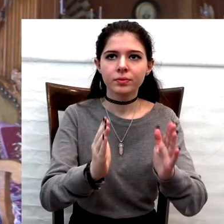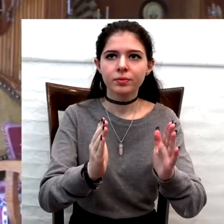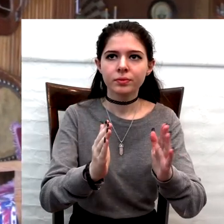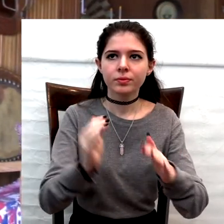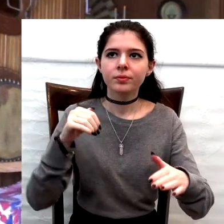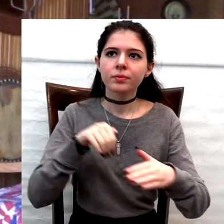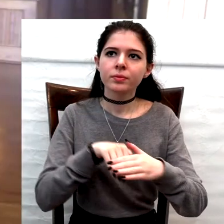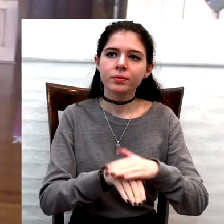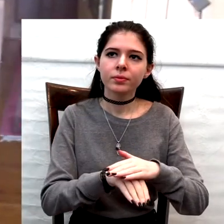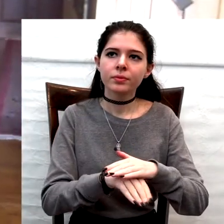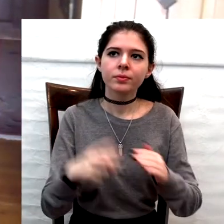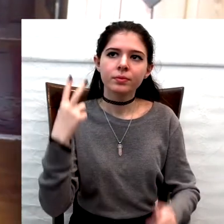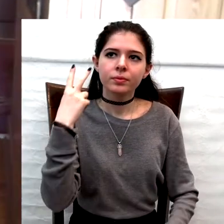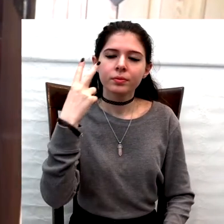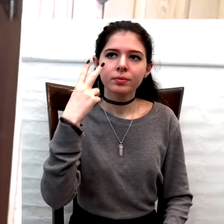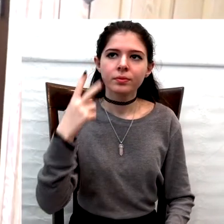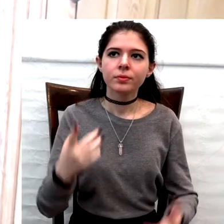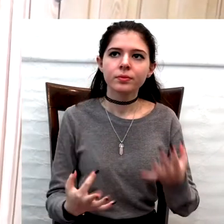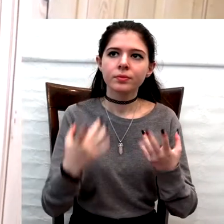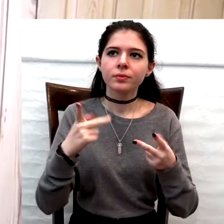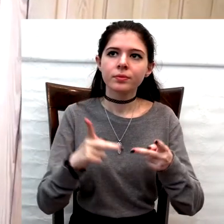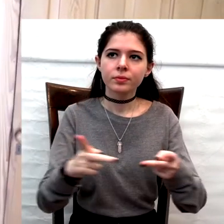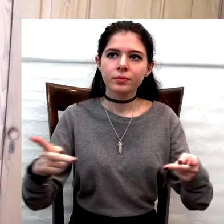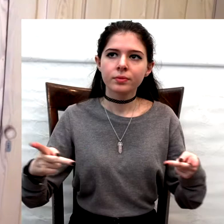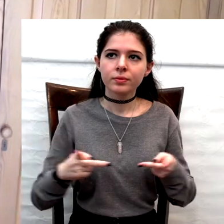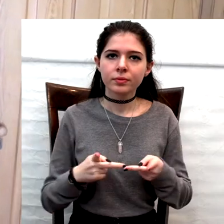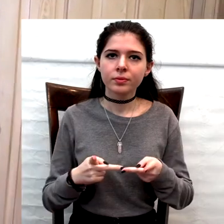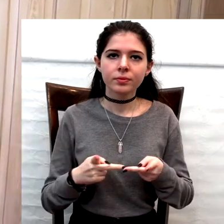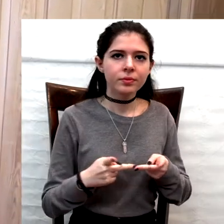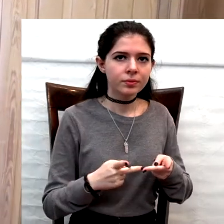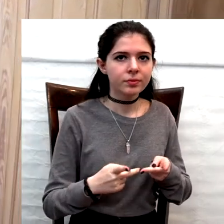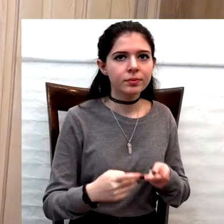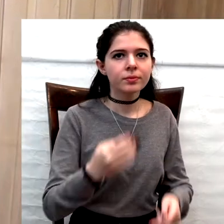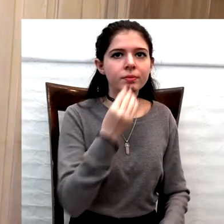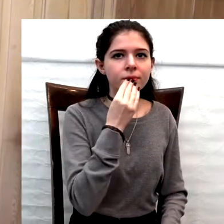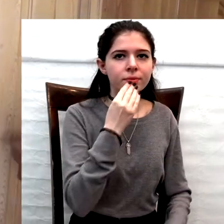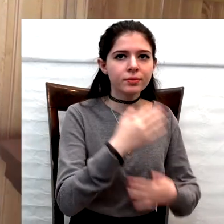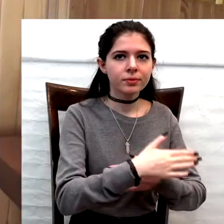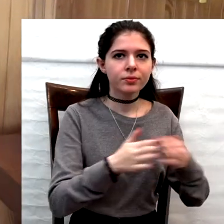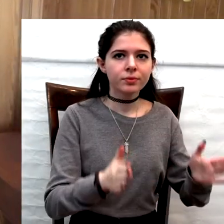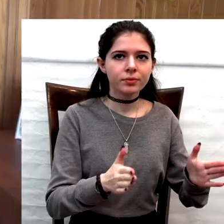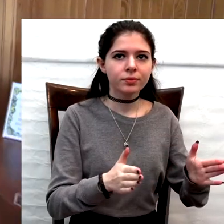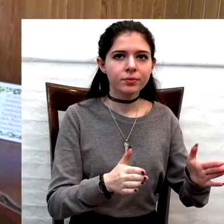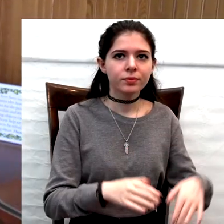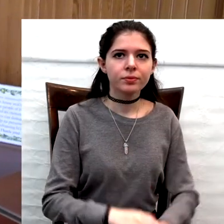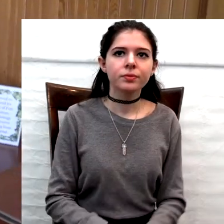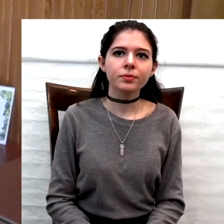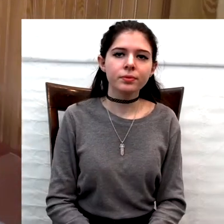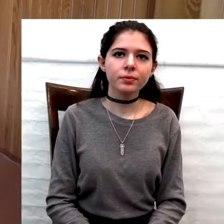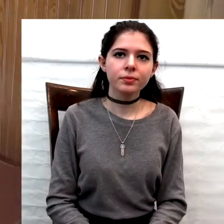In front of you, you would see a small hallway that will lead you to the fireplace and the dining room.